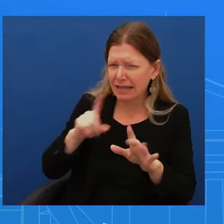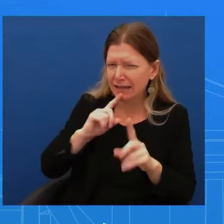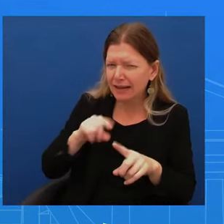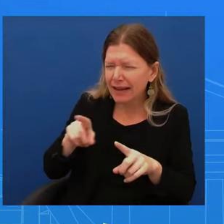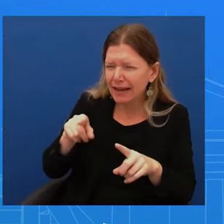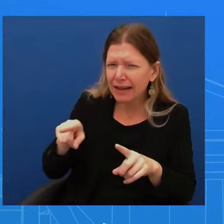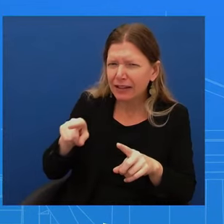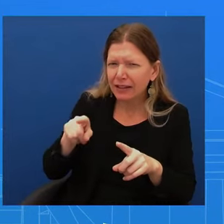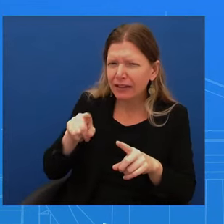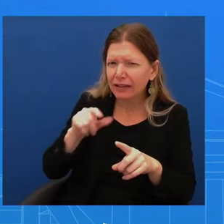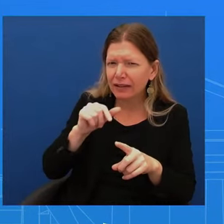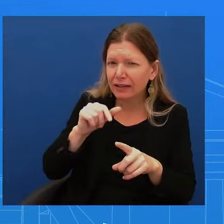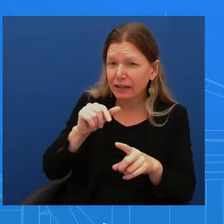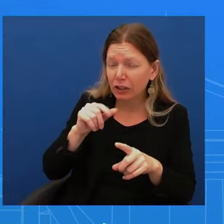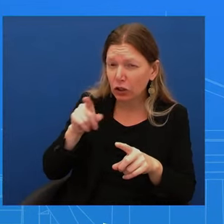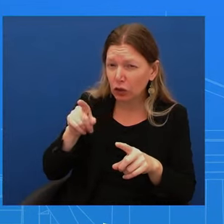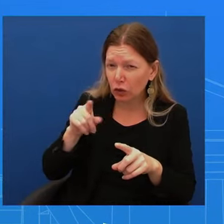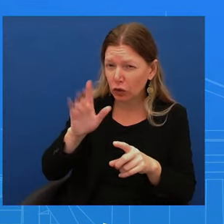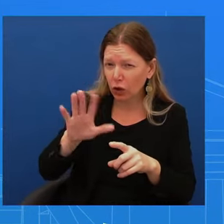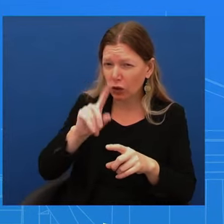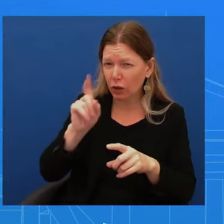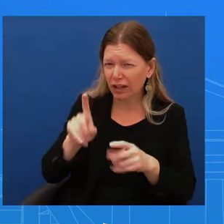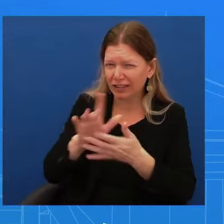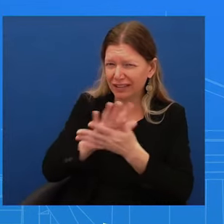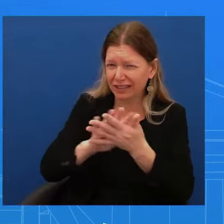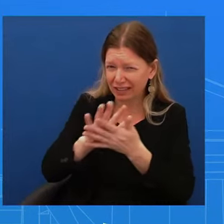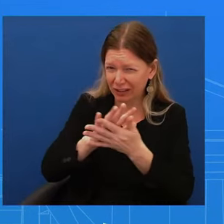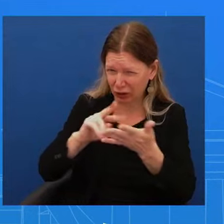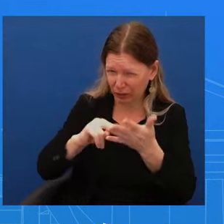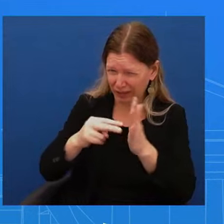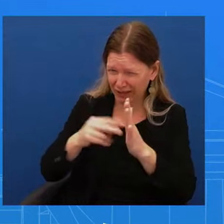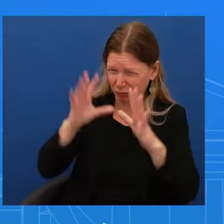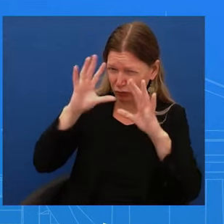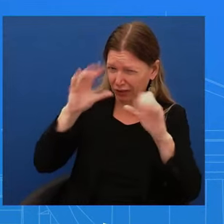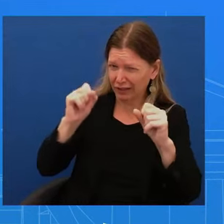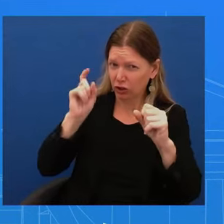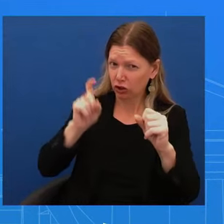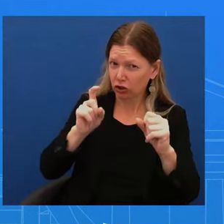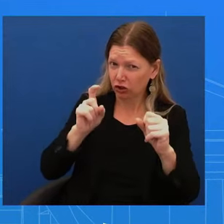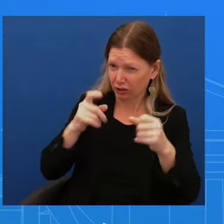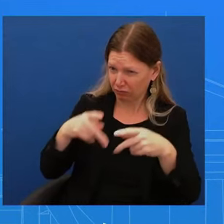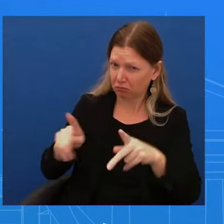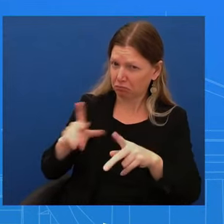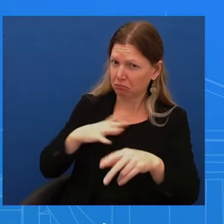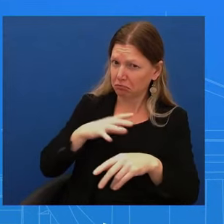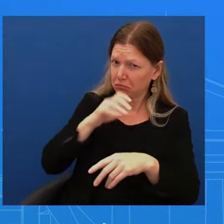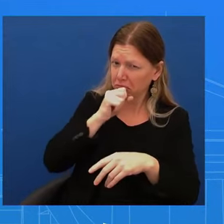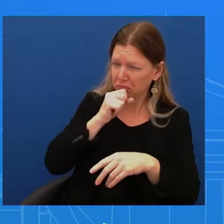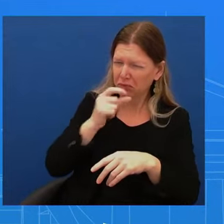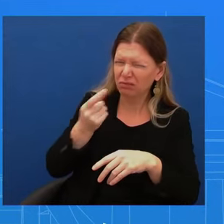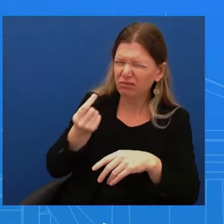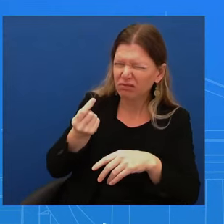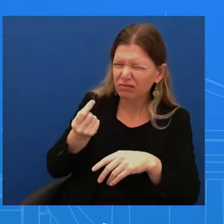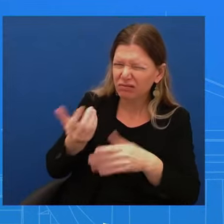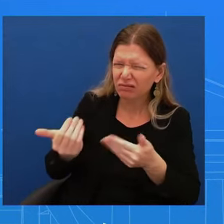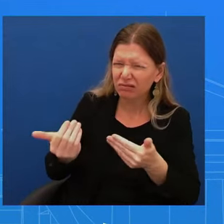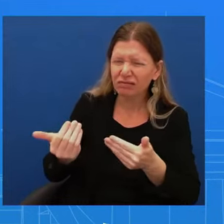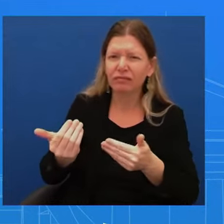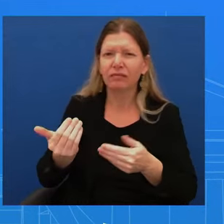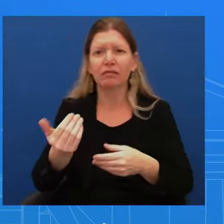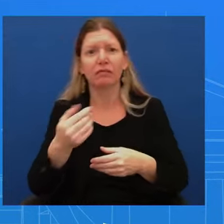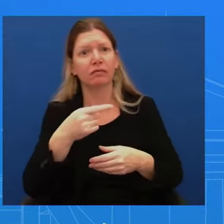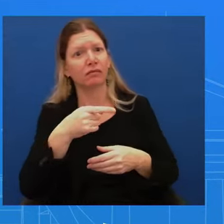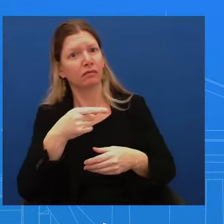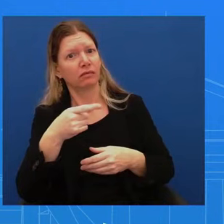and has since the beginning of the administration that transparency with the American people is really important. And he knows being a public figure for his entire